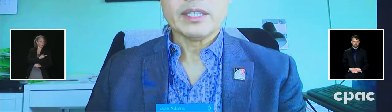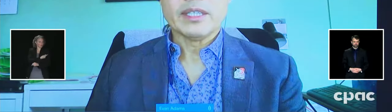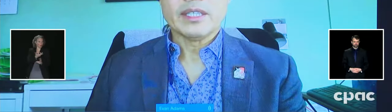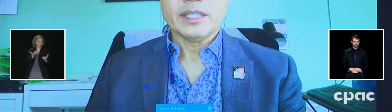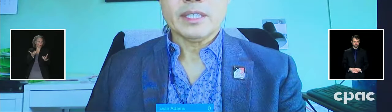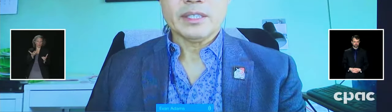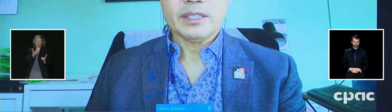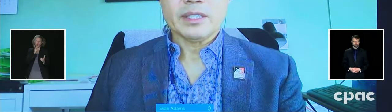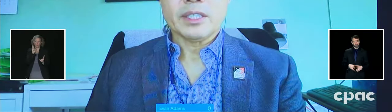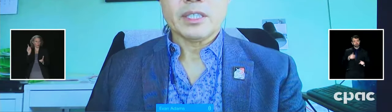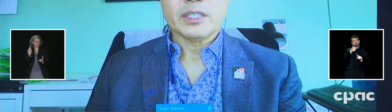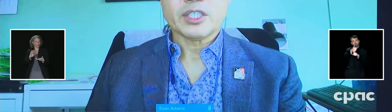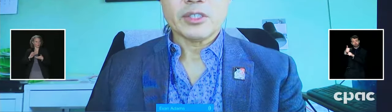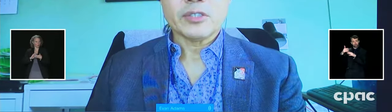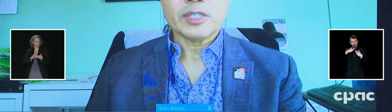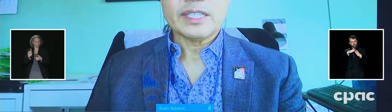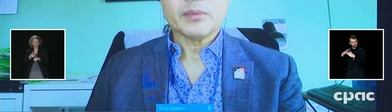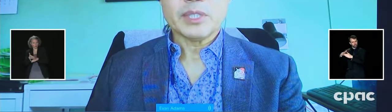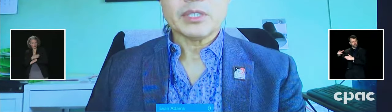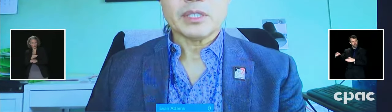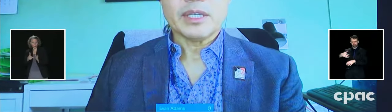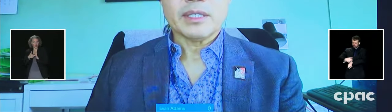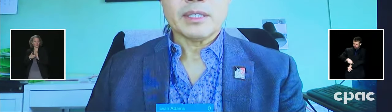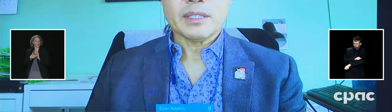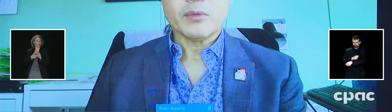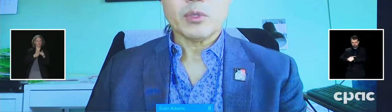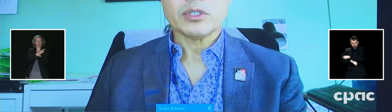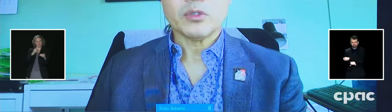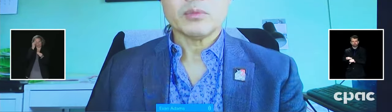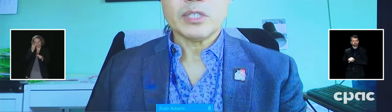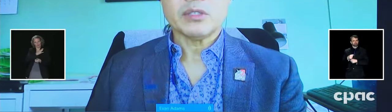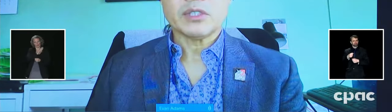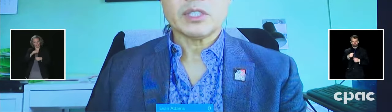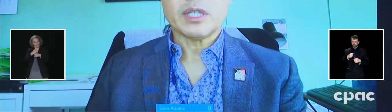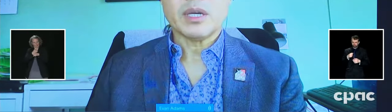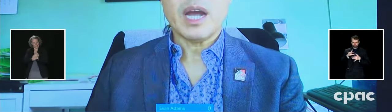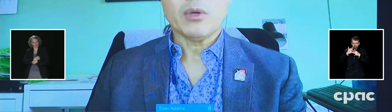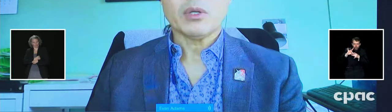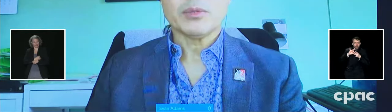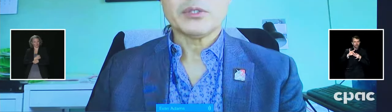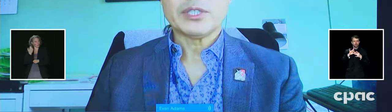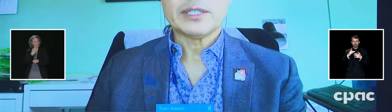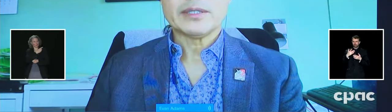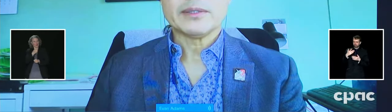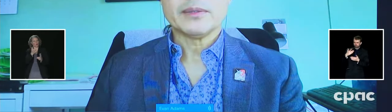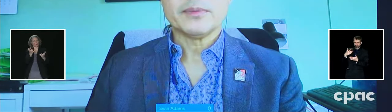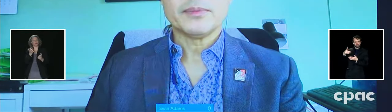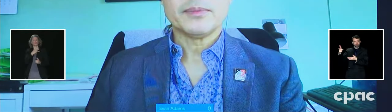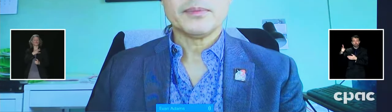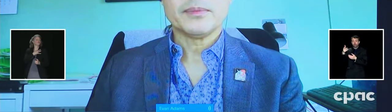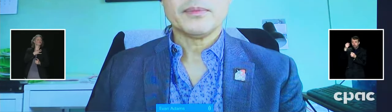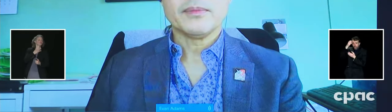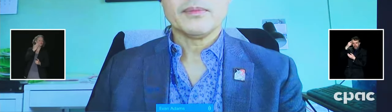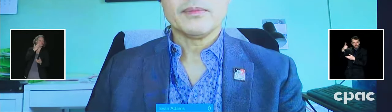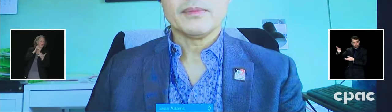collaborating, in sharing their data because they want to know themselves how are we doing.